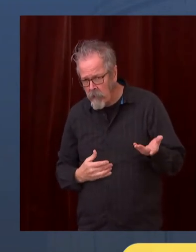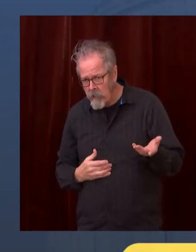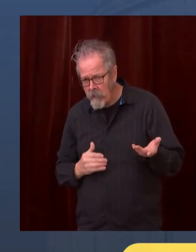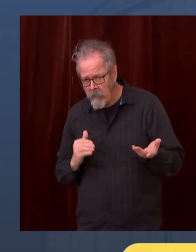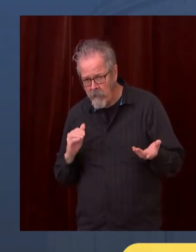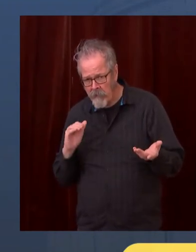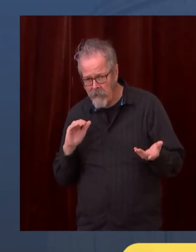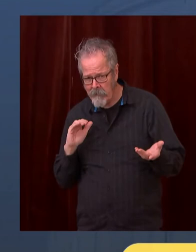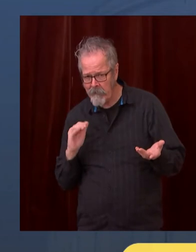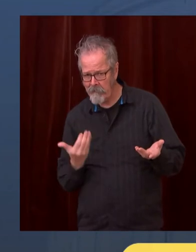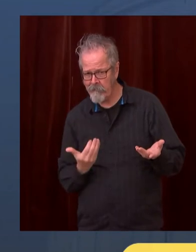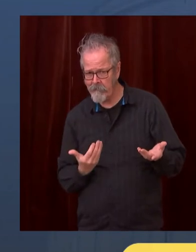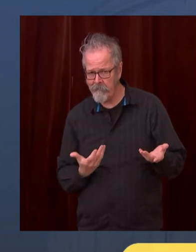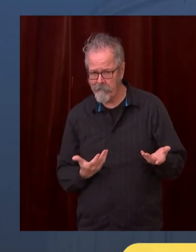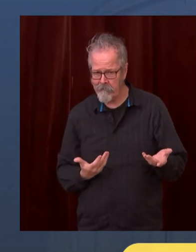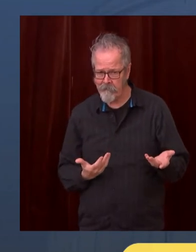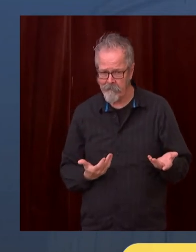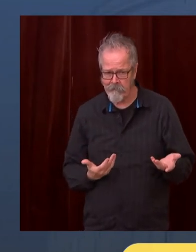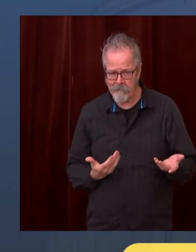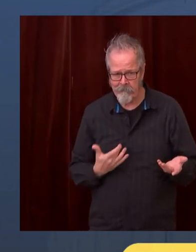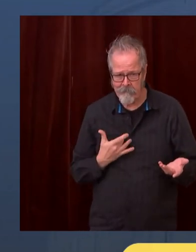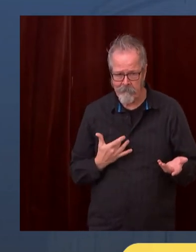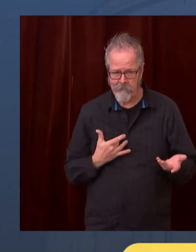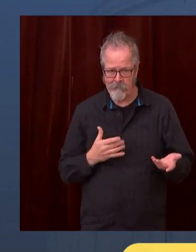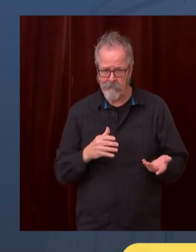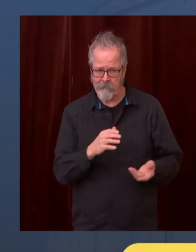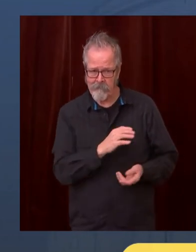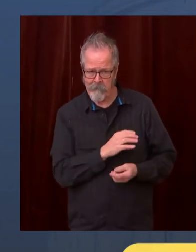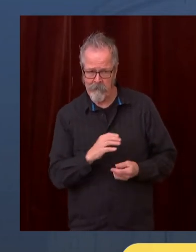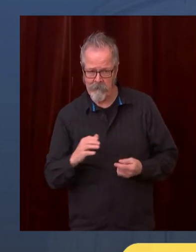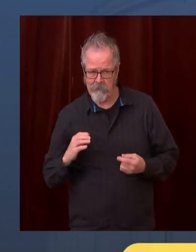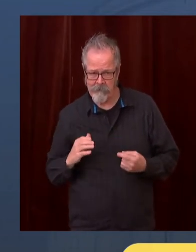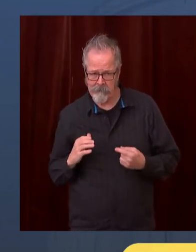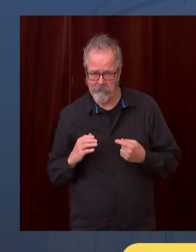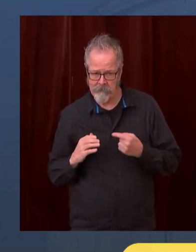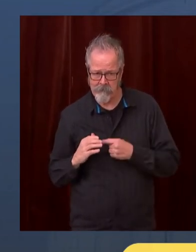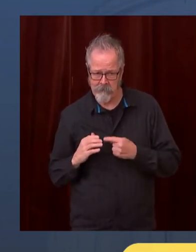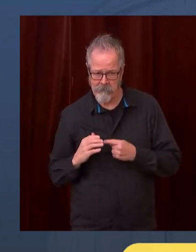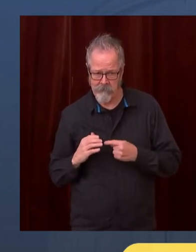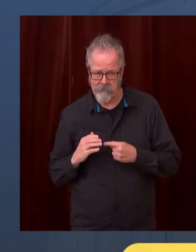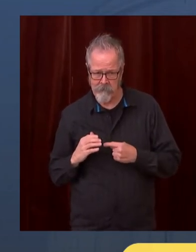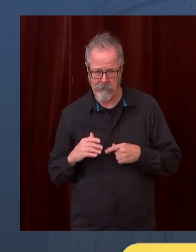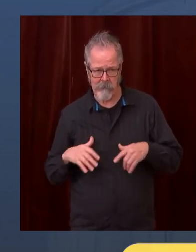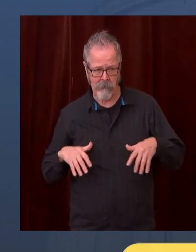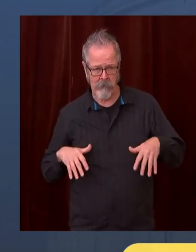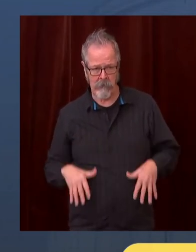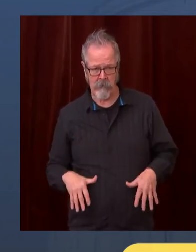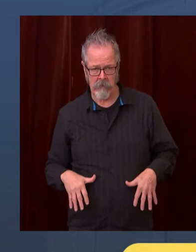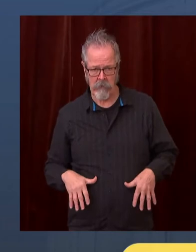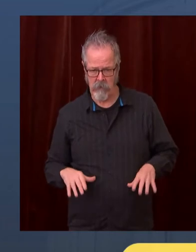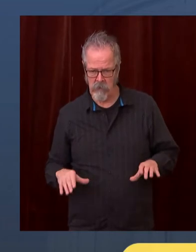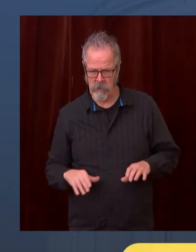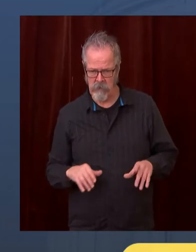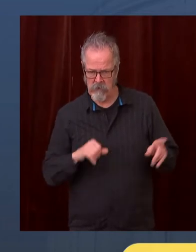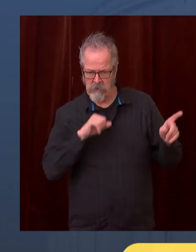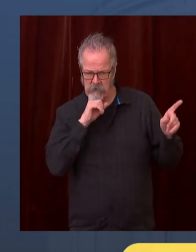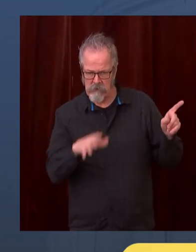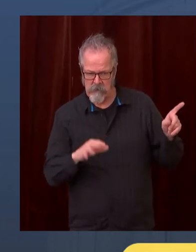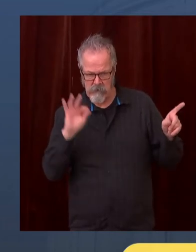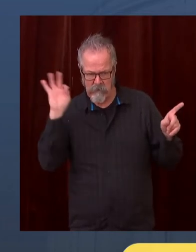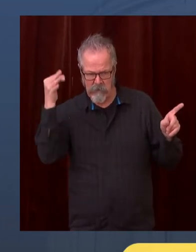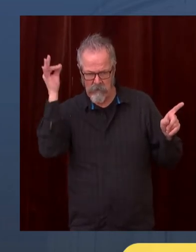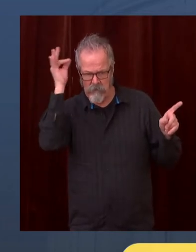any federal relief soon, why not call the legislature into a special session this month and set up some